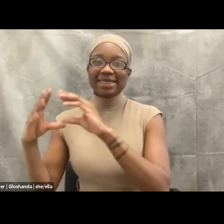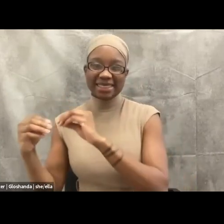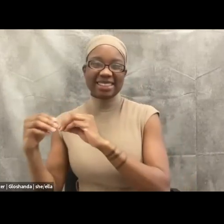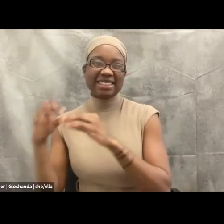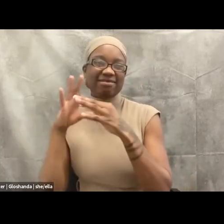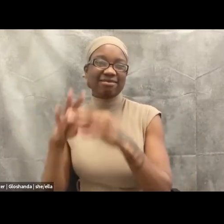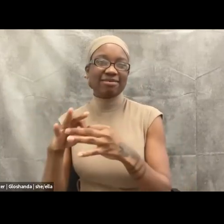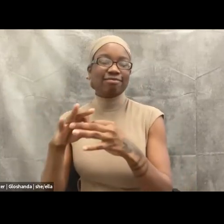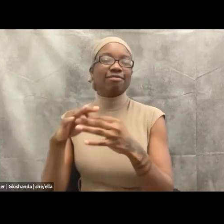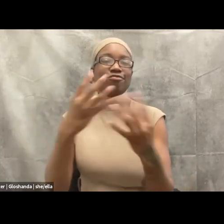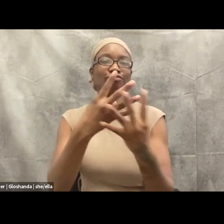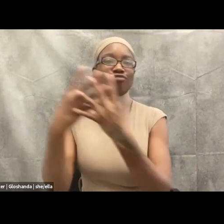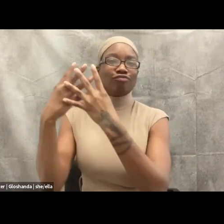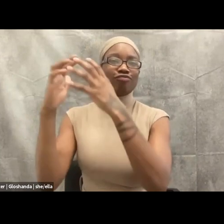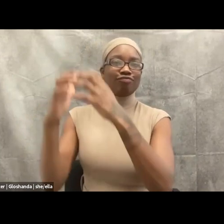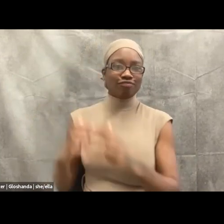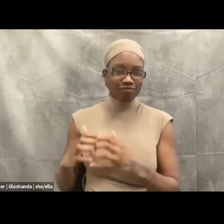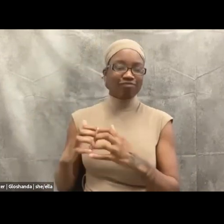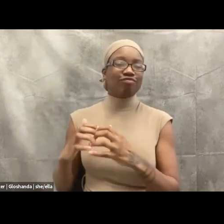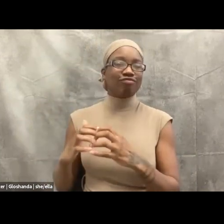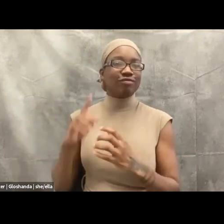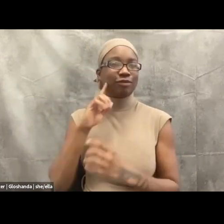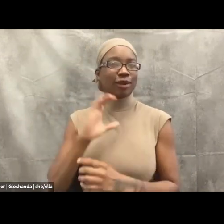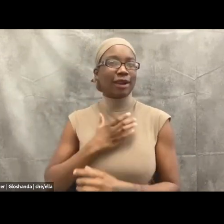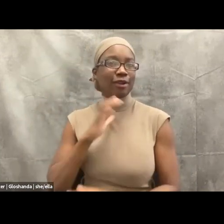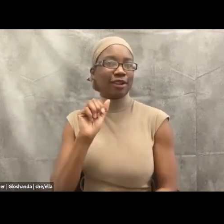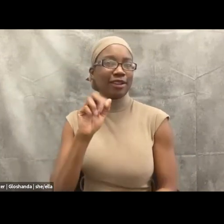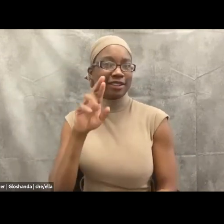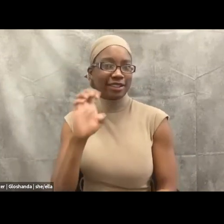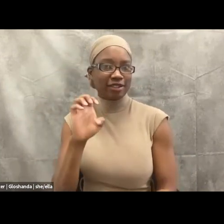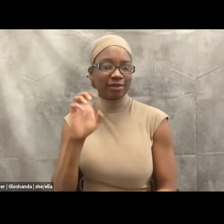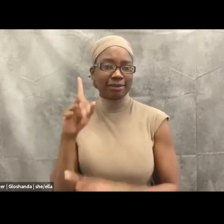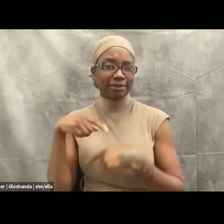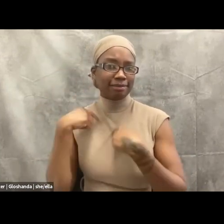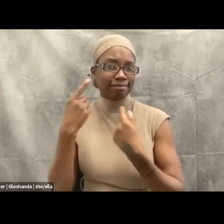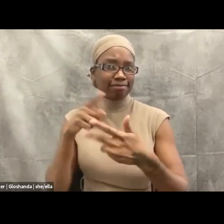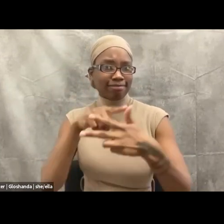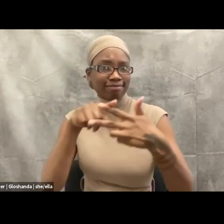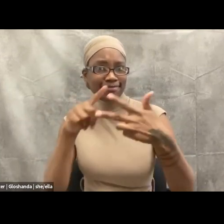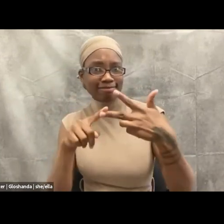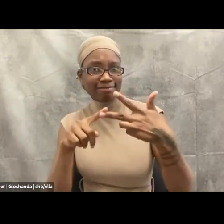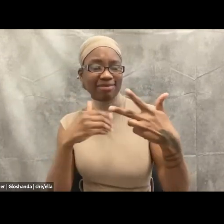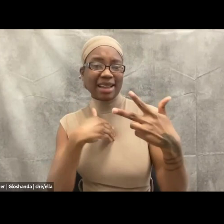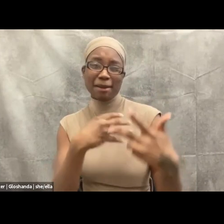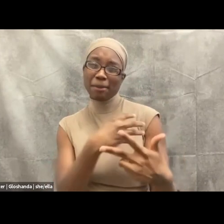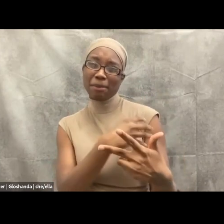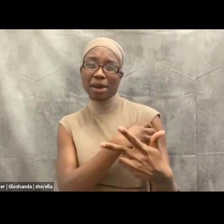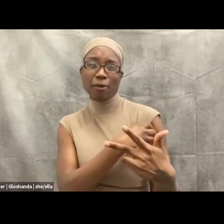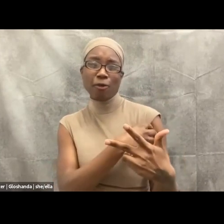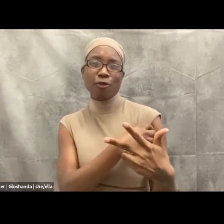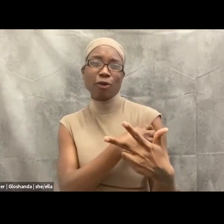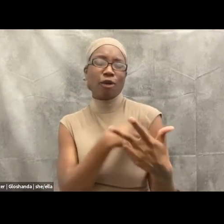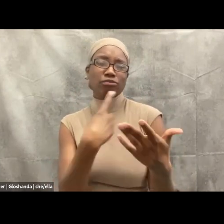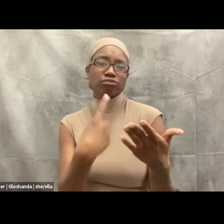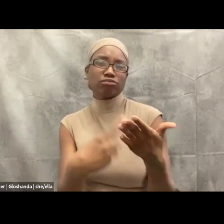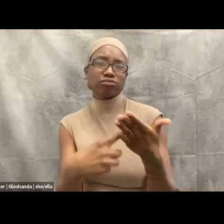previous two panels provided powerful dialogues about alternatives to policing that truly center the voices of those